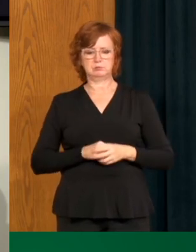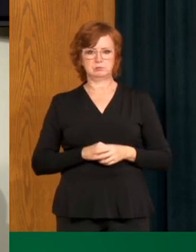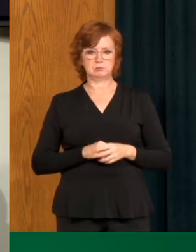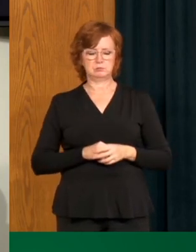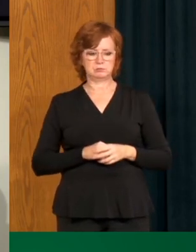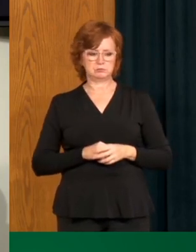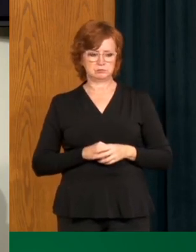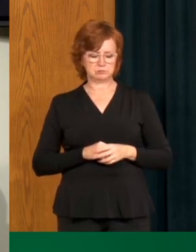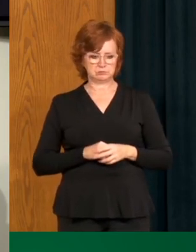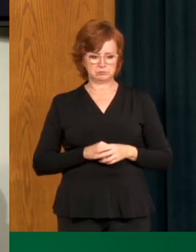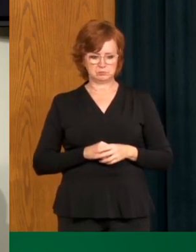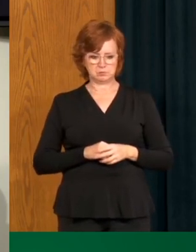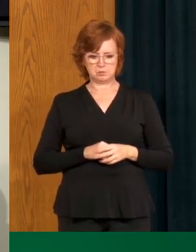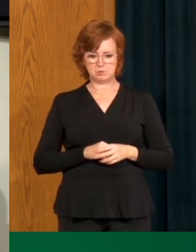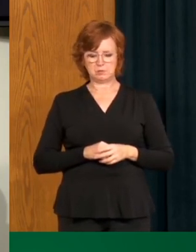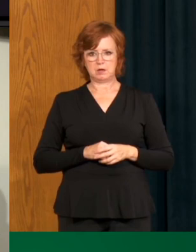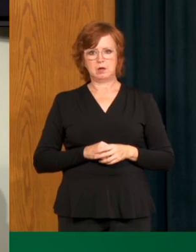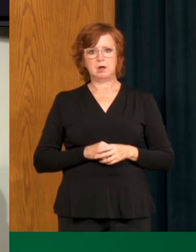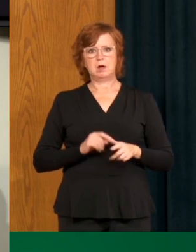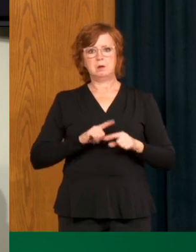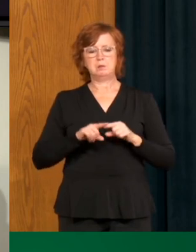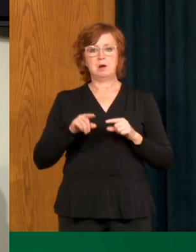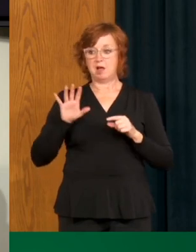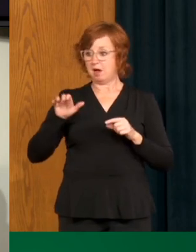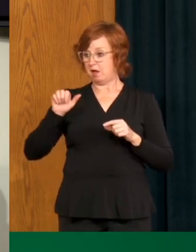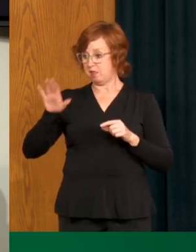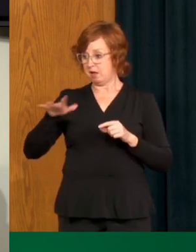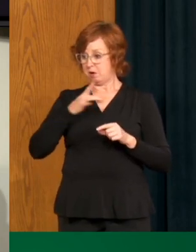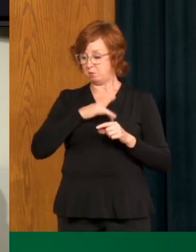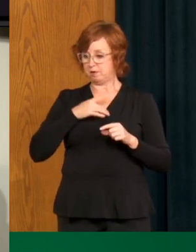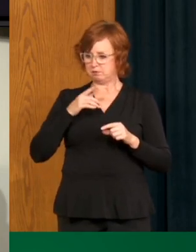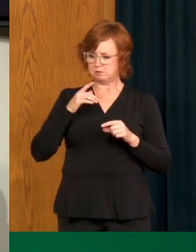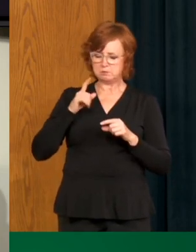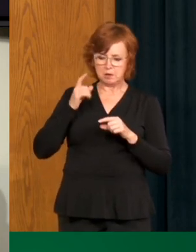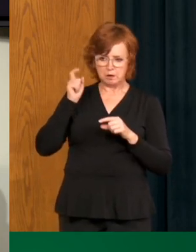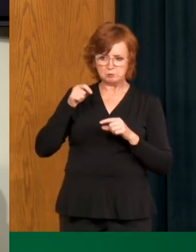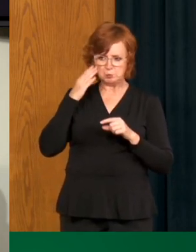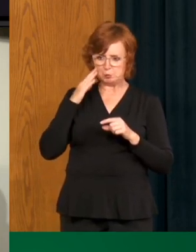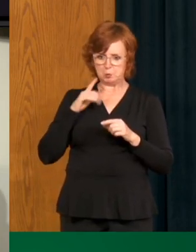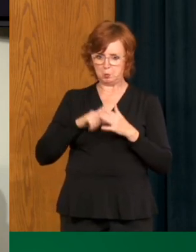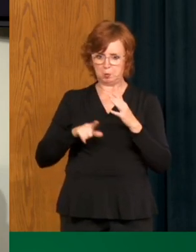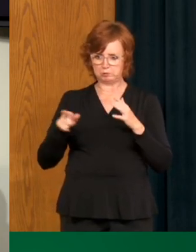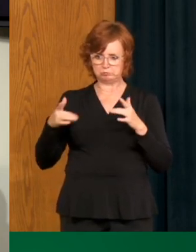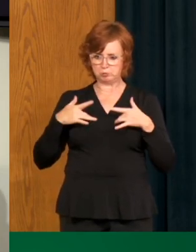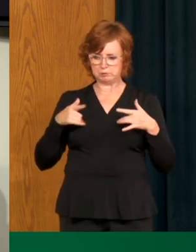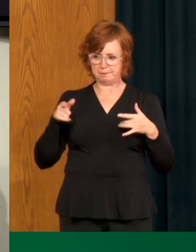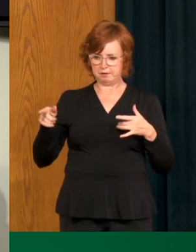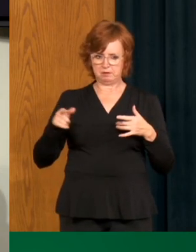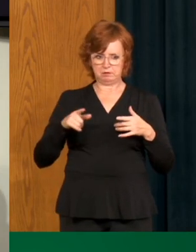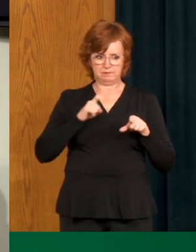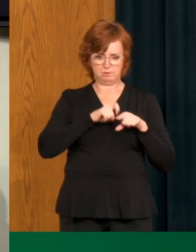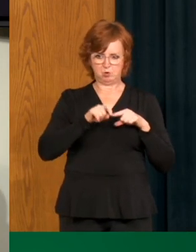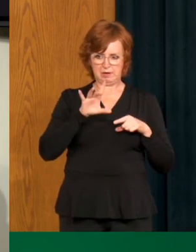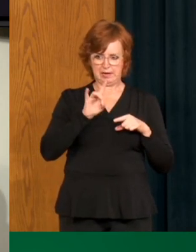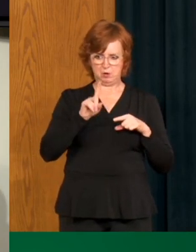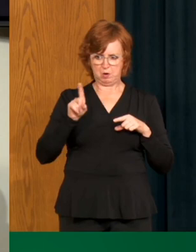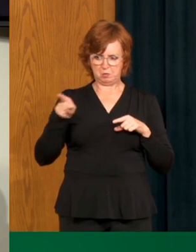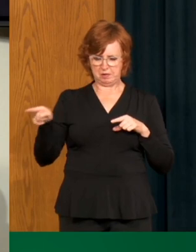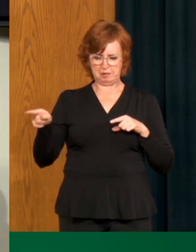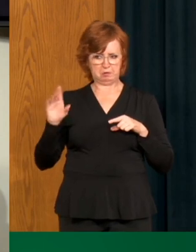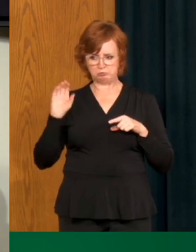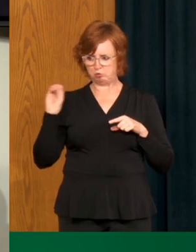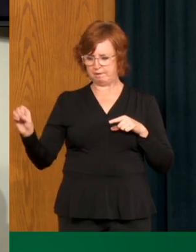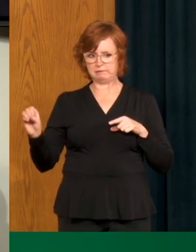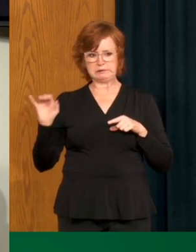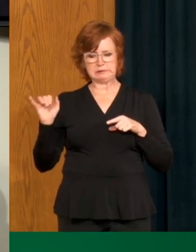small and, and know where you're going, know what the protocols are for calling 8-1-1, uh, what the requirements are in a specific location. Uh,